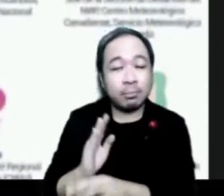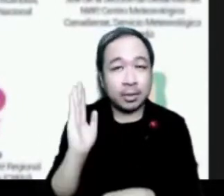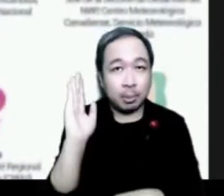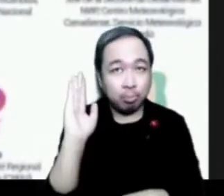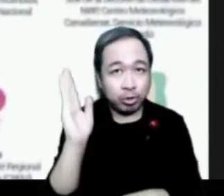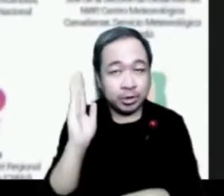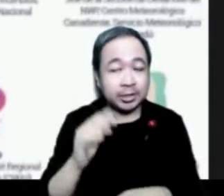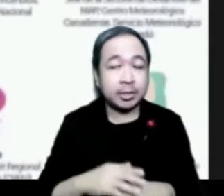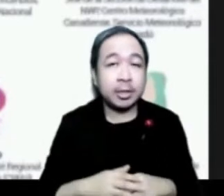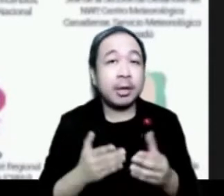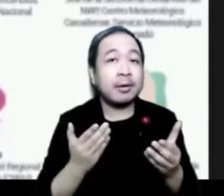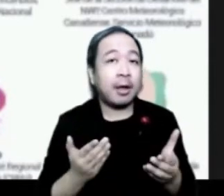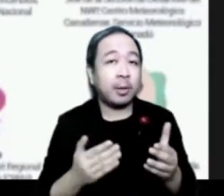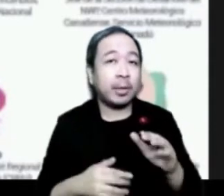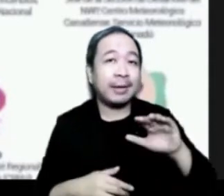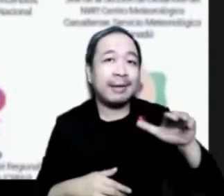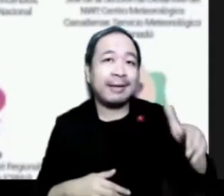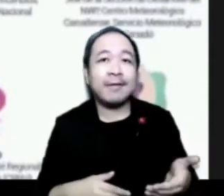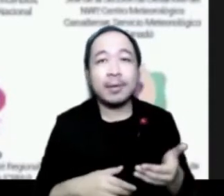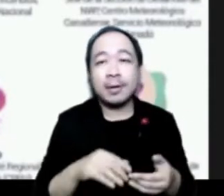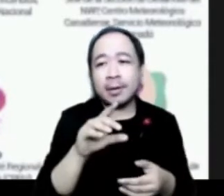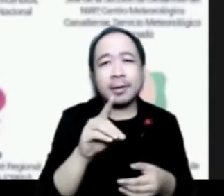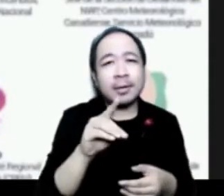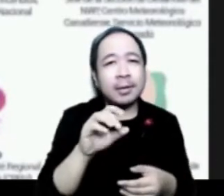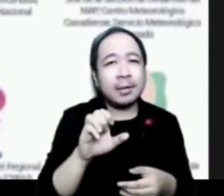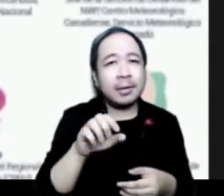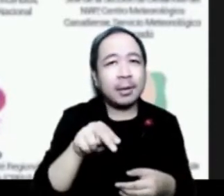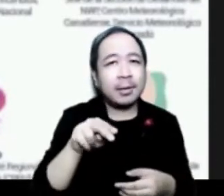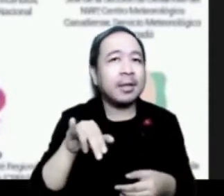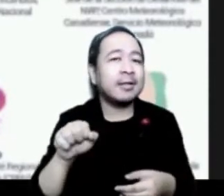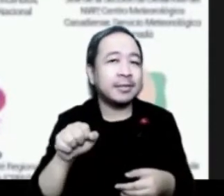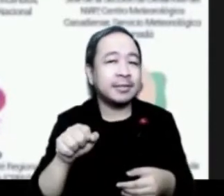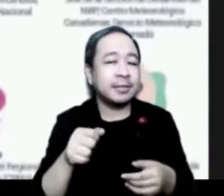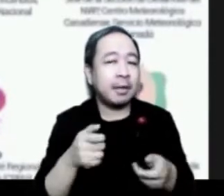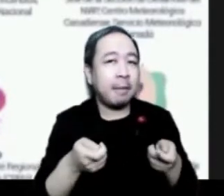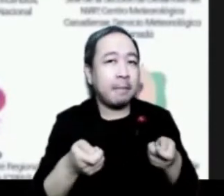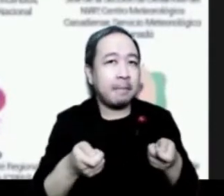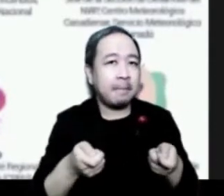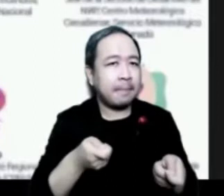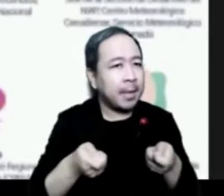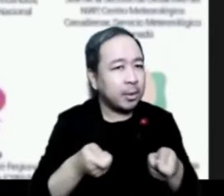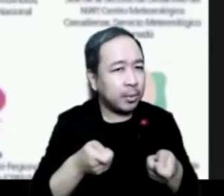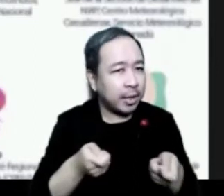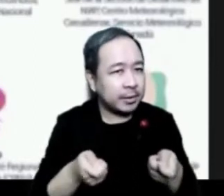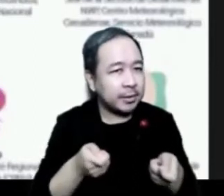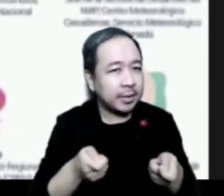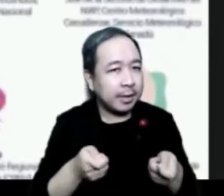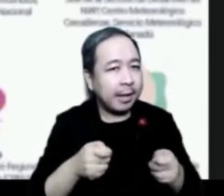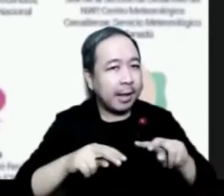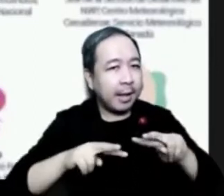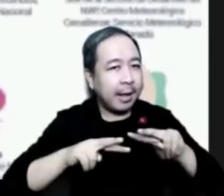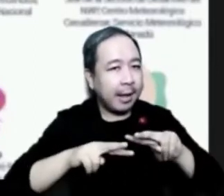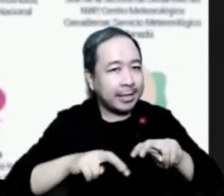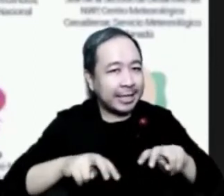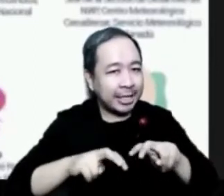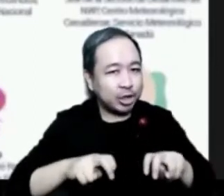Mr. Dennis Dudley, manager of the Canadian Lightning Detection Network from the Meteorological Service of